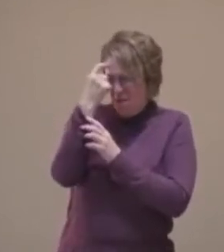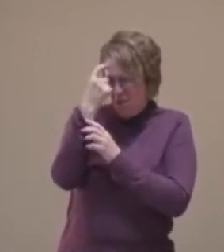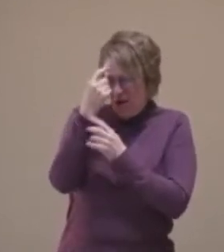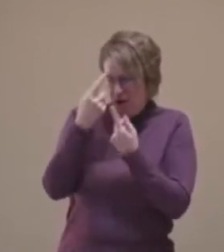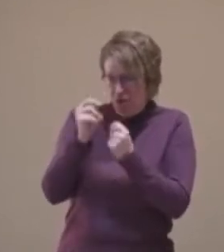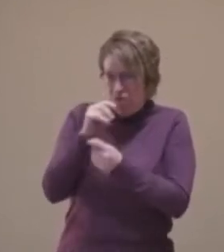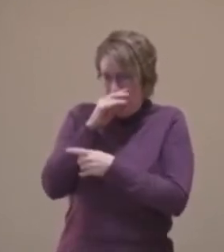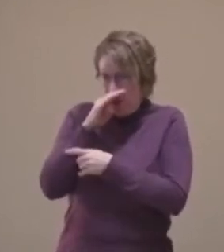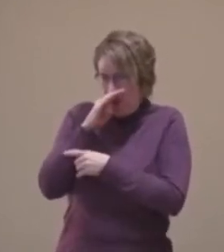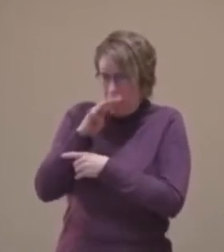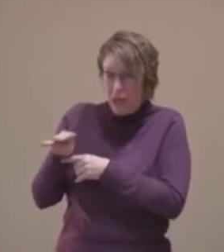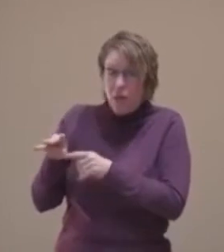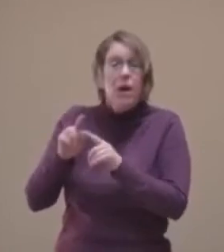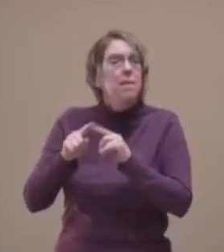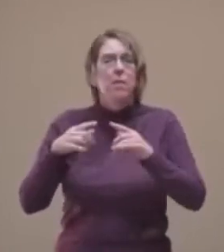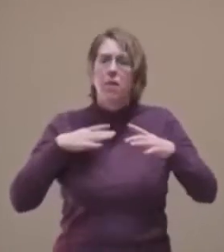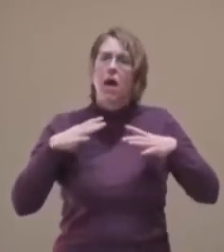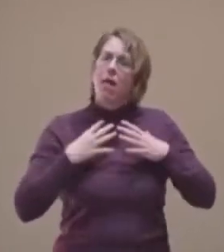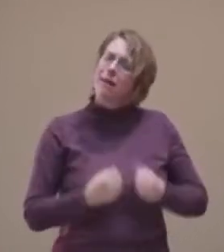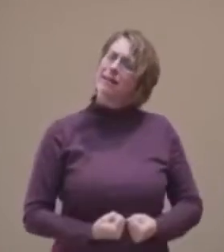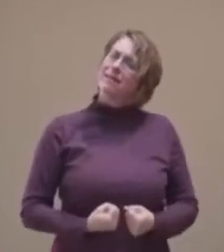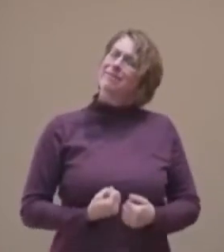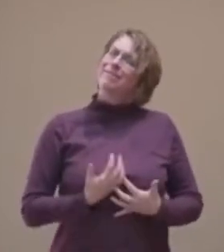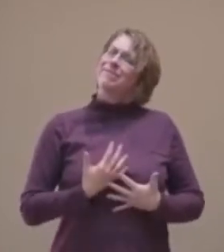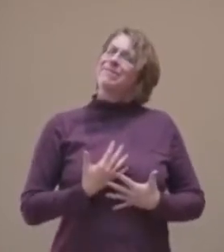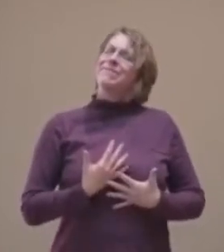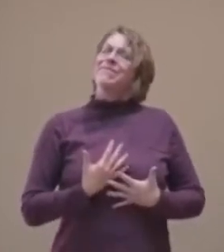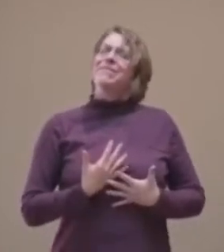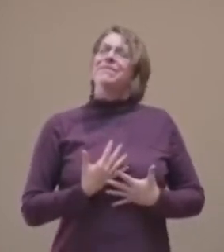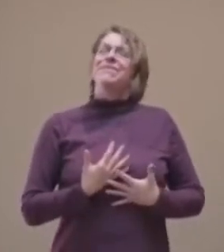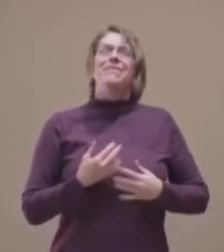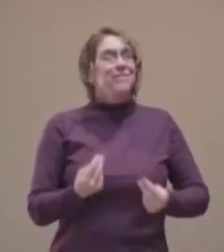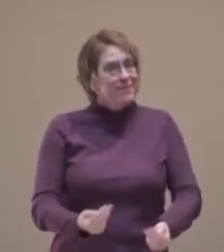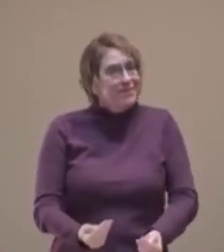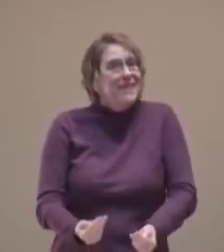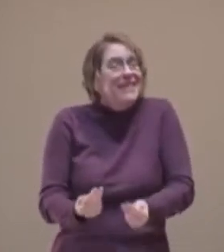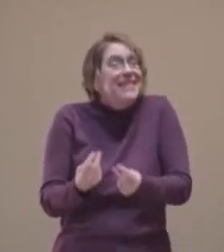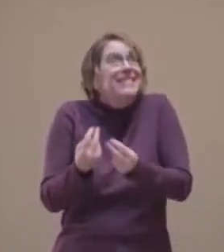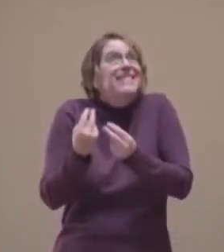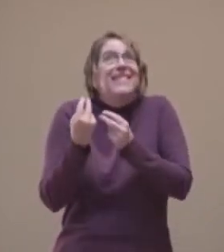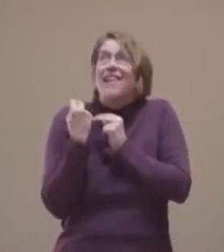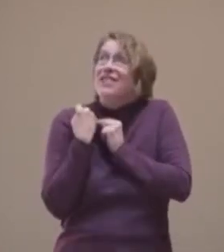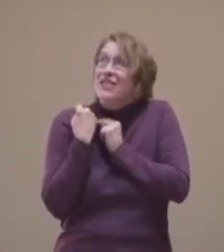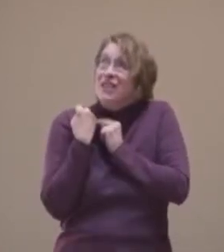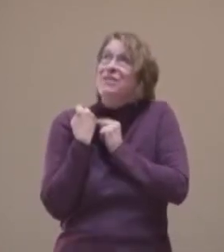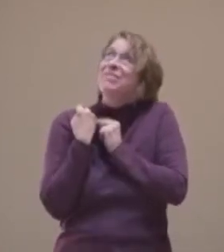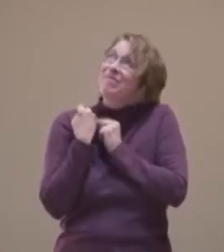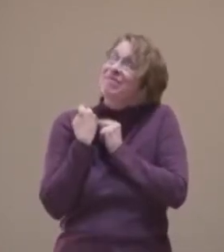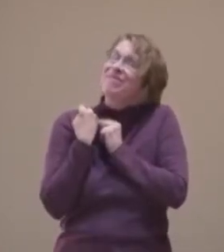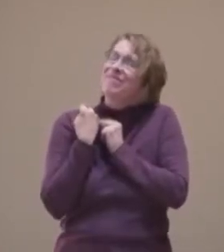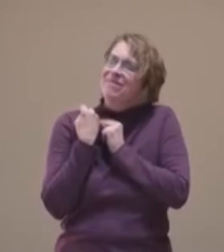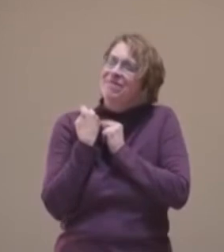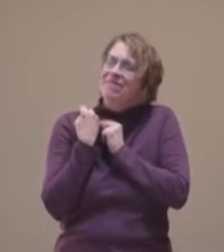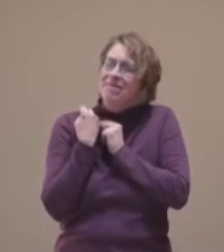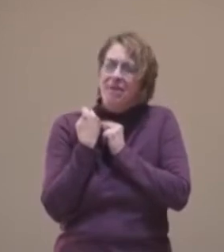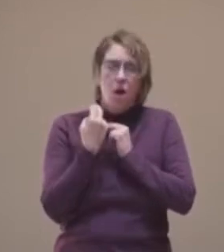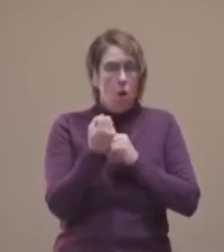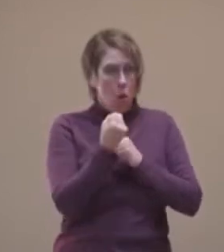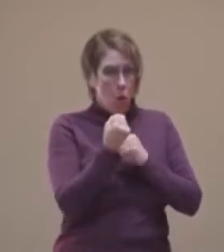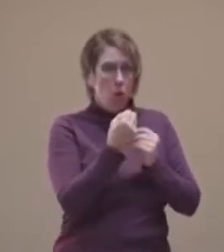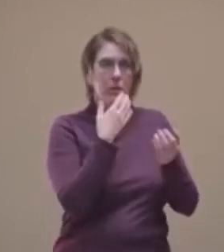all sorts of that up in us, all sorts of nostalgia, which holds both comfort and grief.